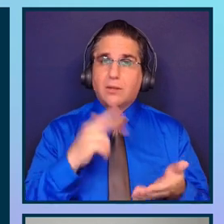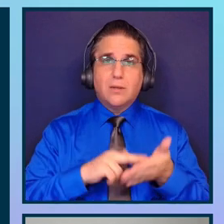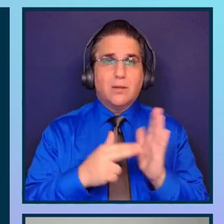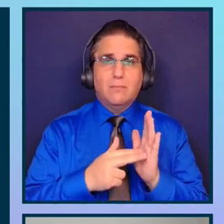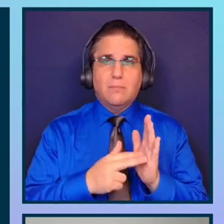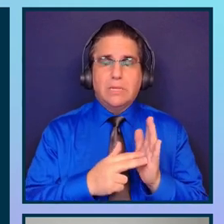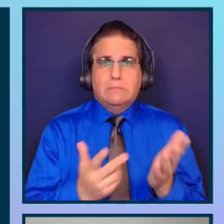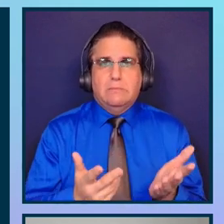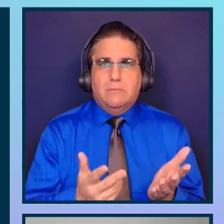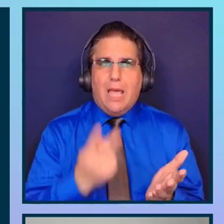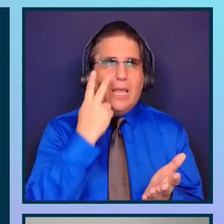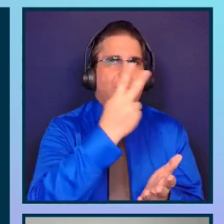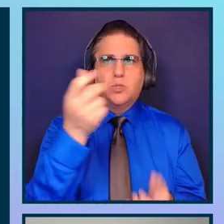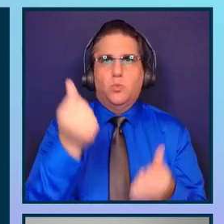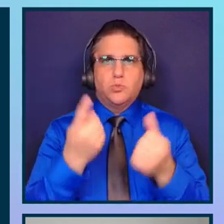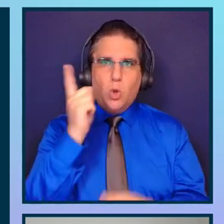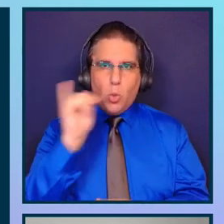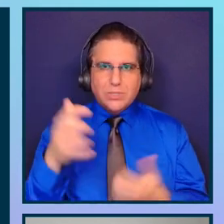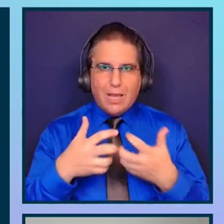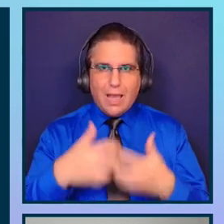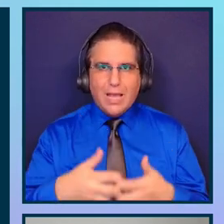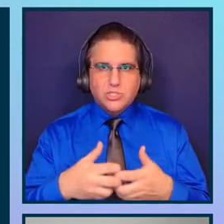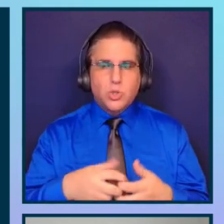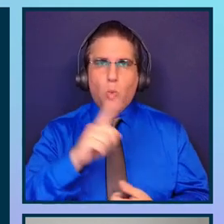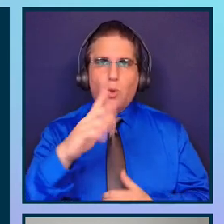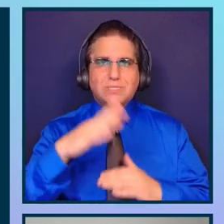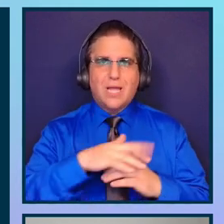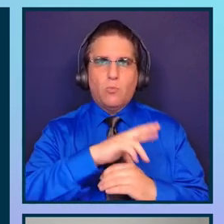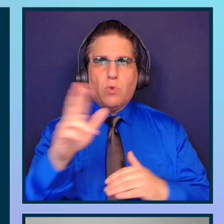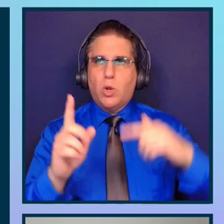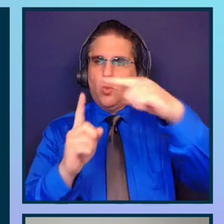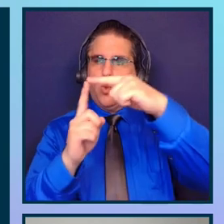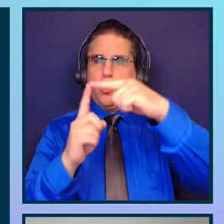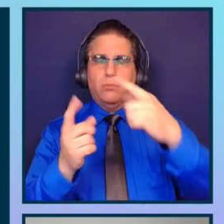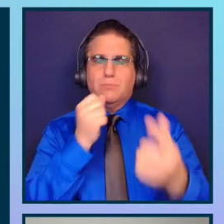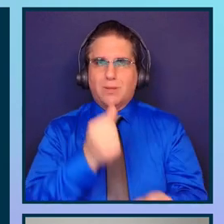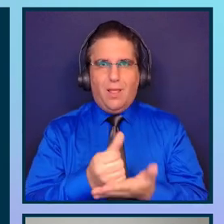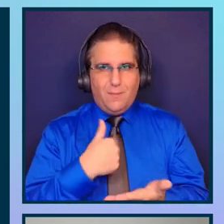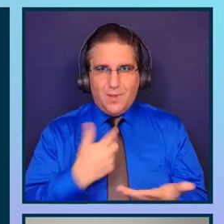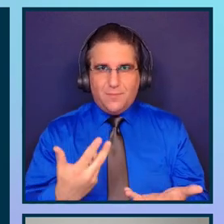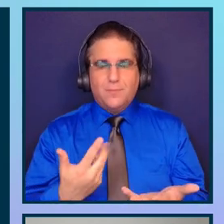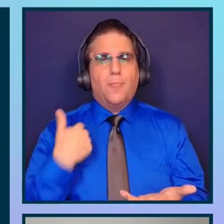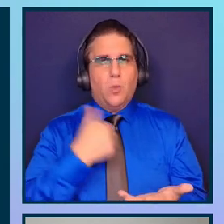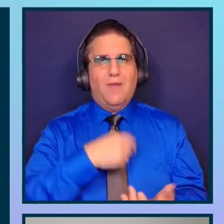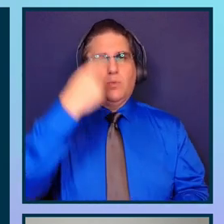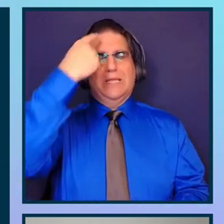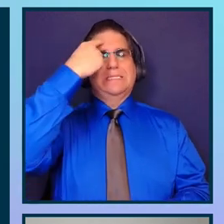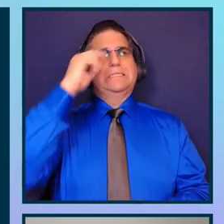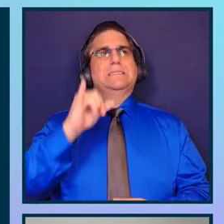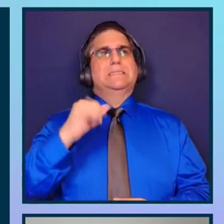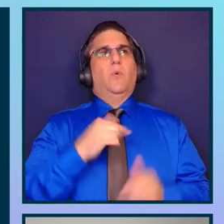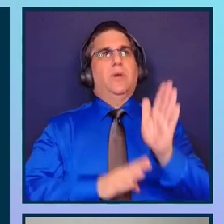button who looks like an engine icon or a top right corner icon. So we need to have this in mind when we develop our